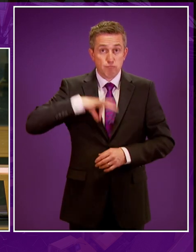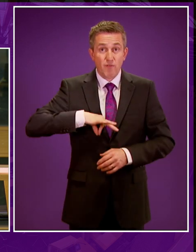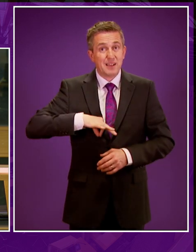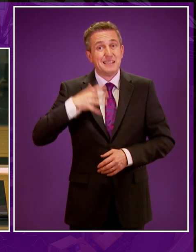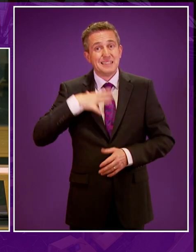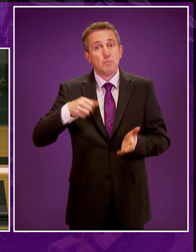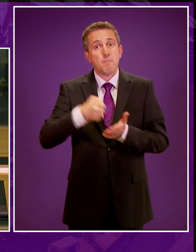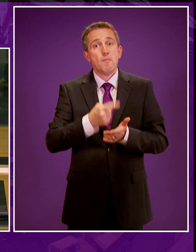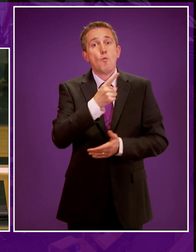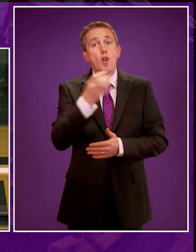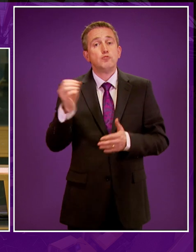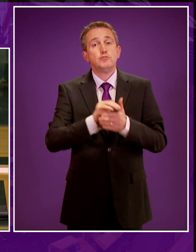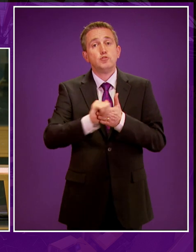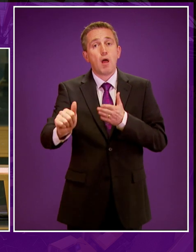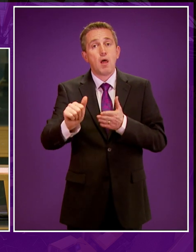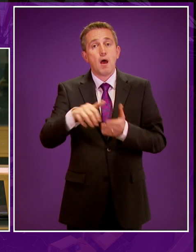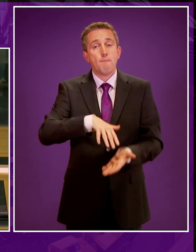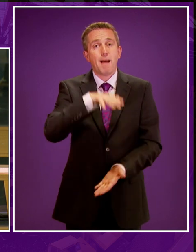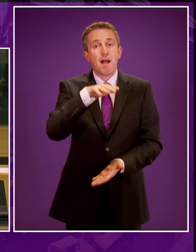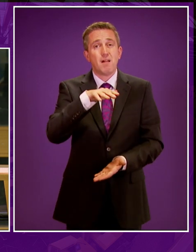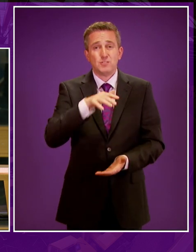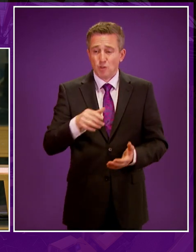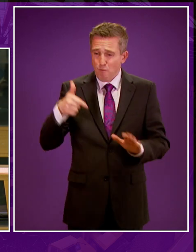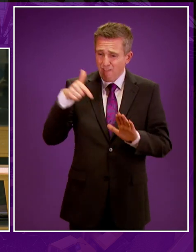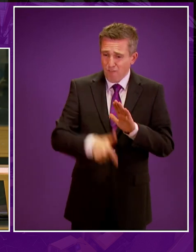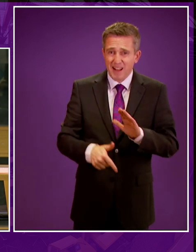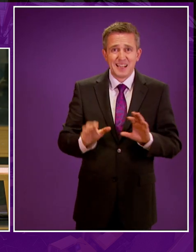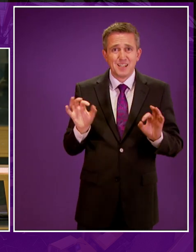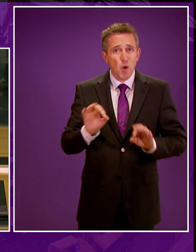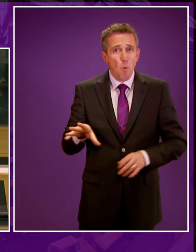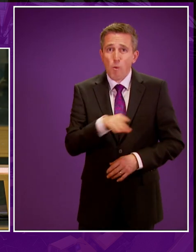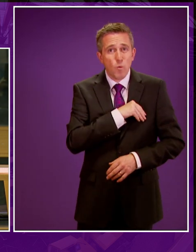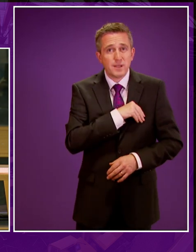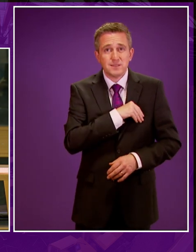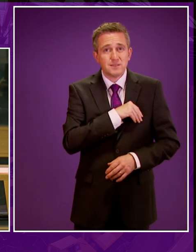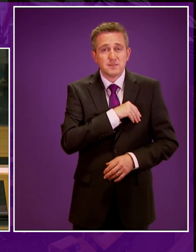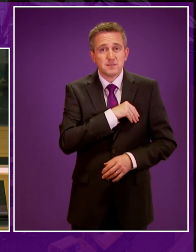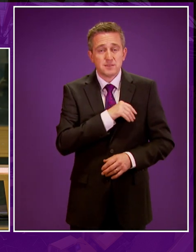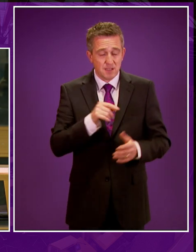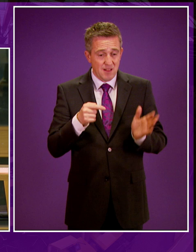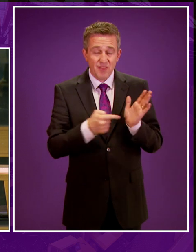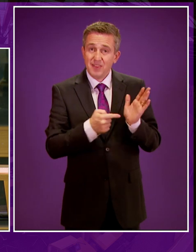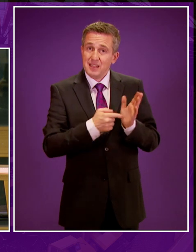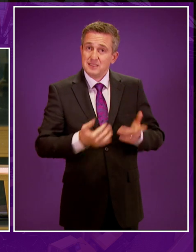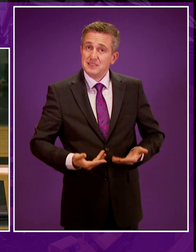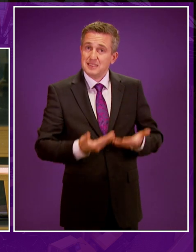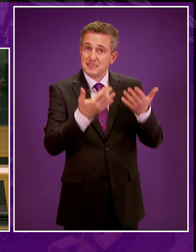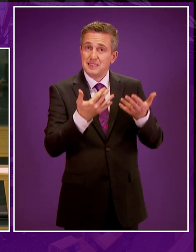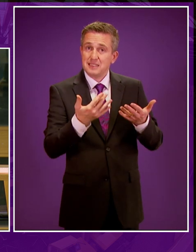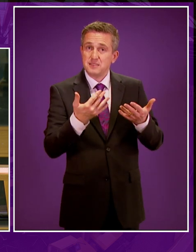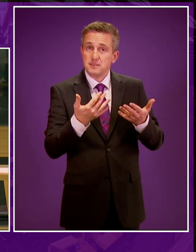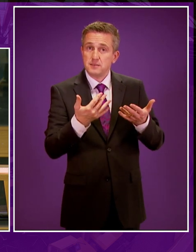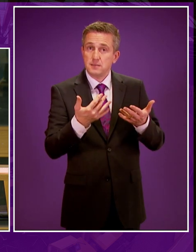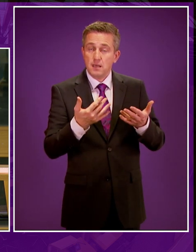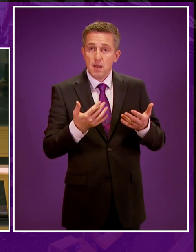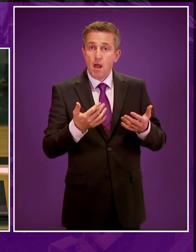a hundred dollars a barrel. With fracking nobody wins, even those in favour of it. And these statistics come with the assumption that there